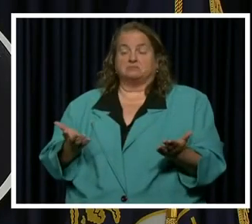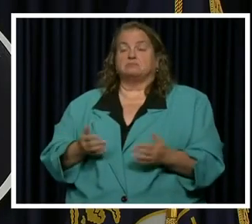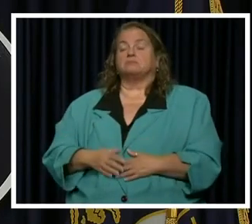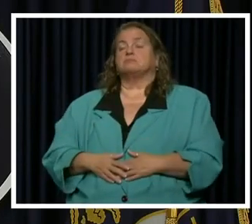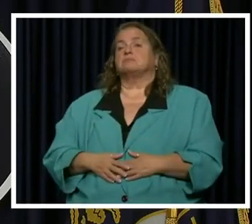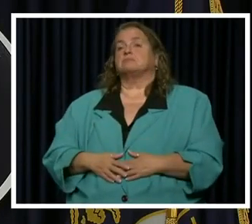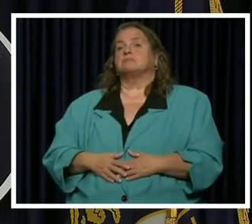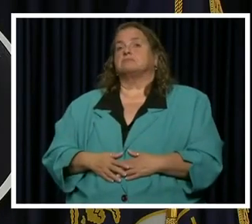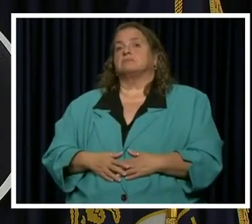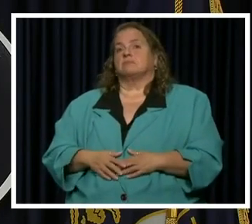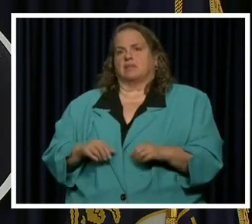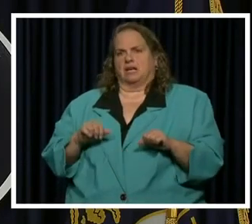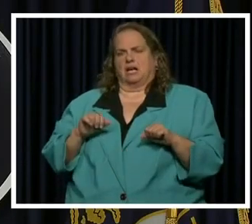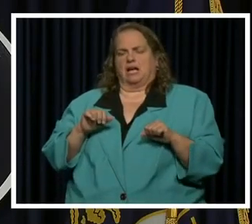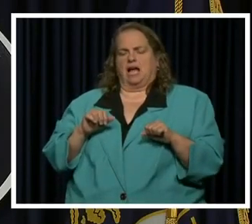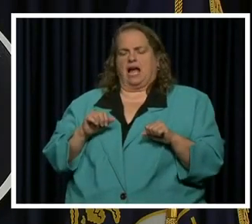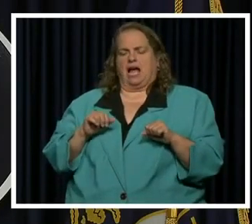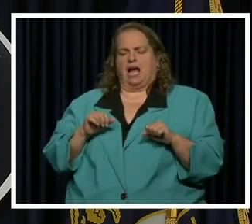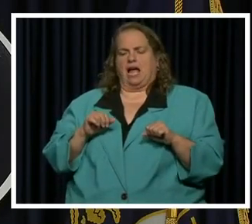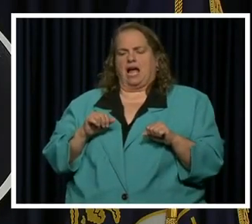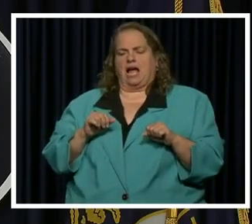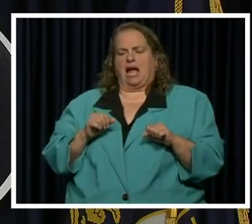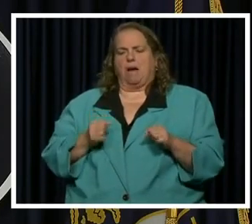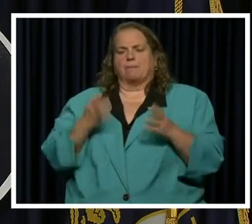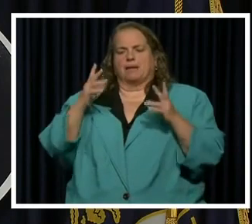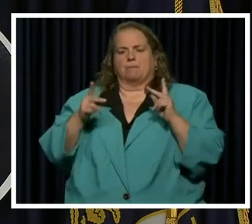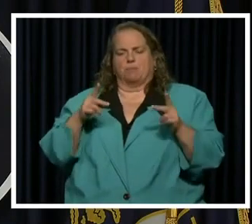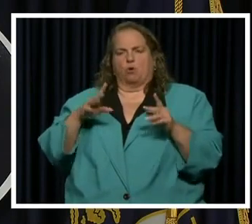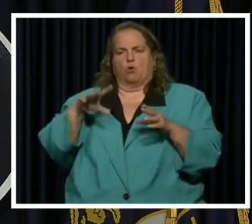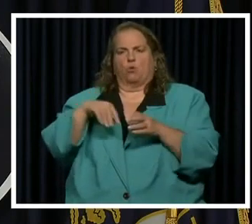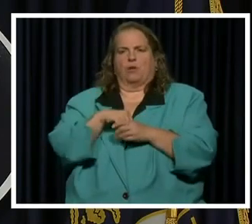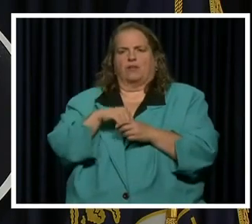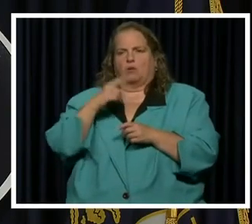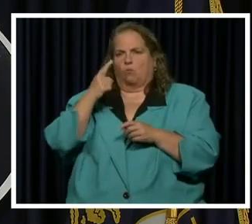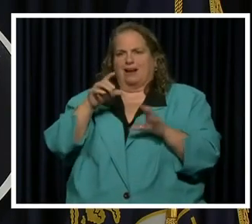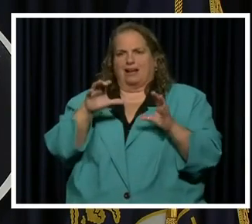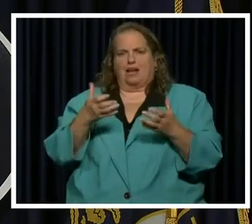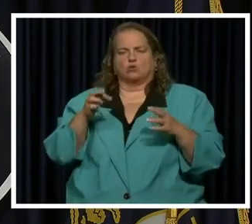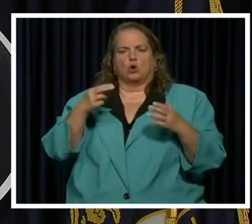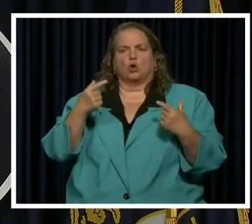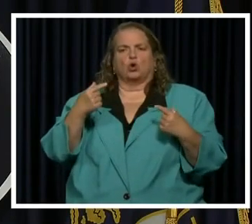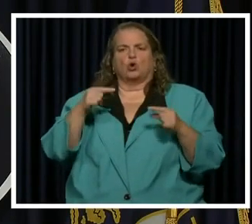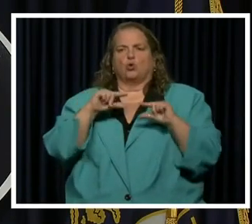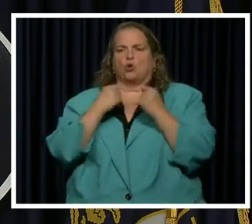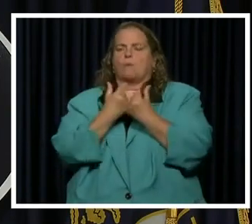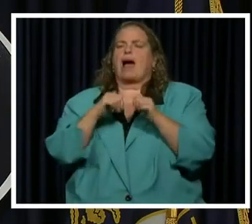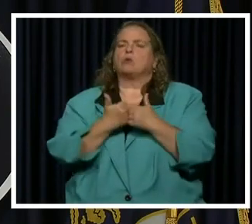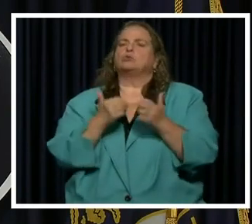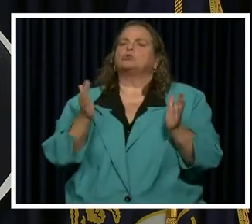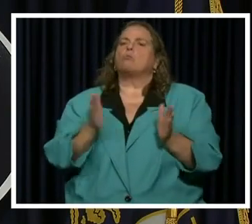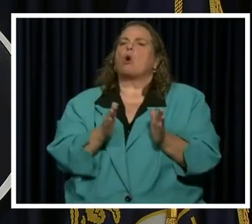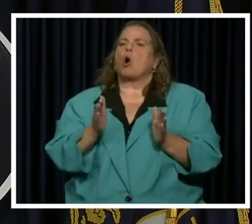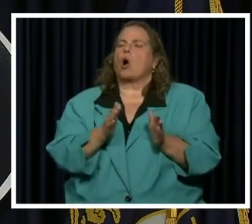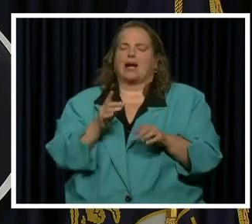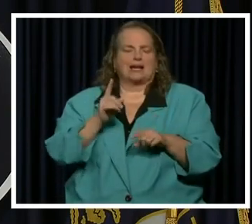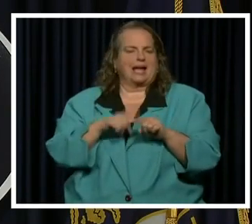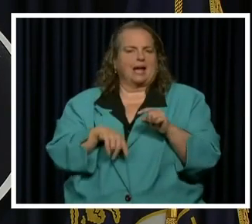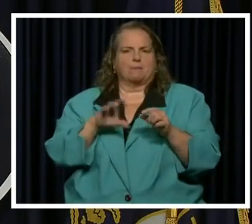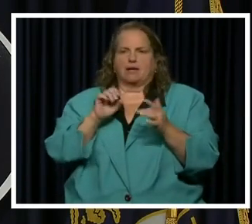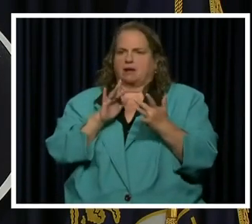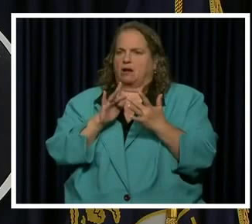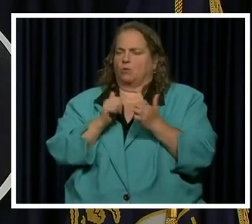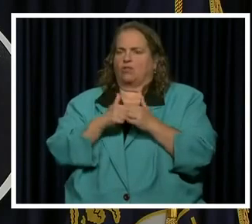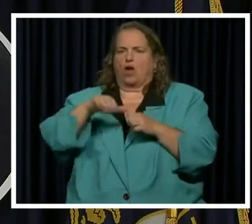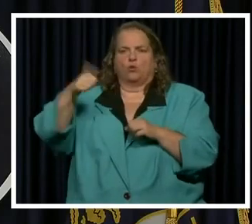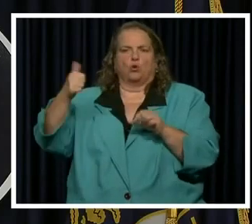capacity level of any individual class or group, how small it can be, and it can't come into contact